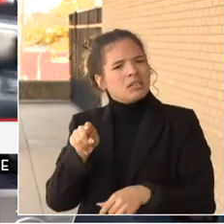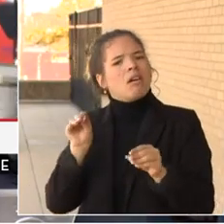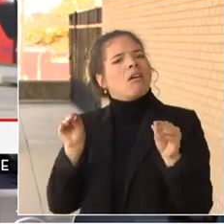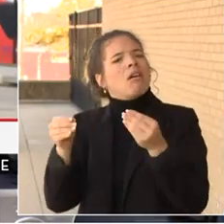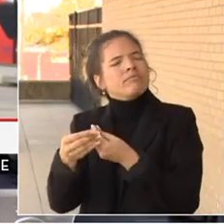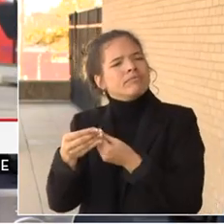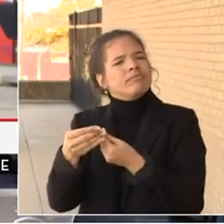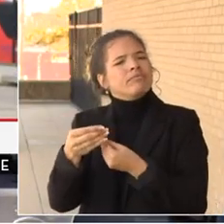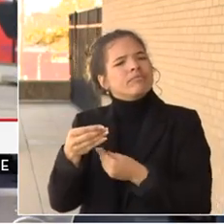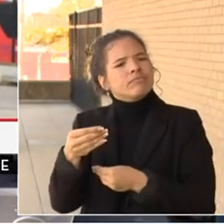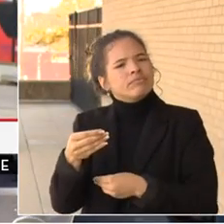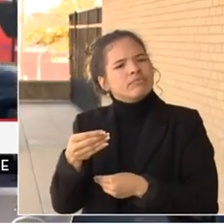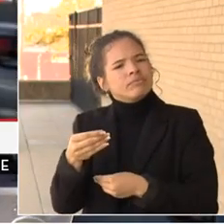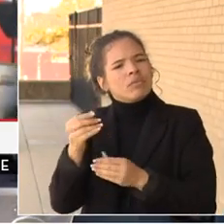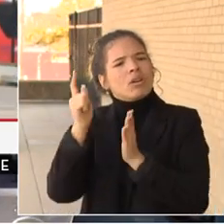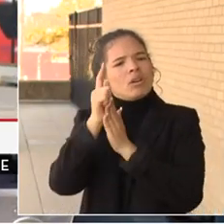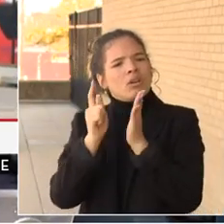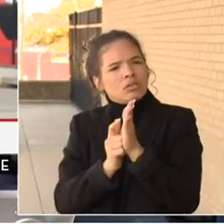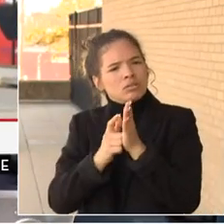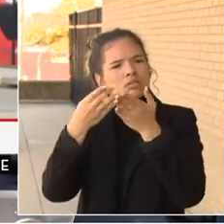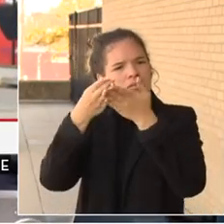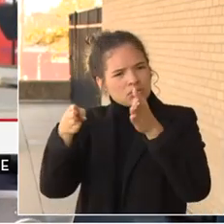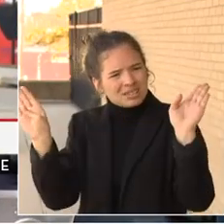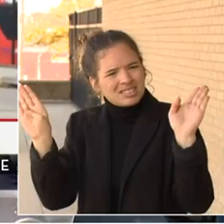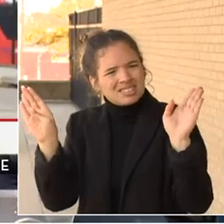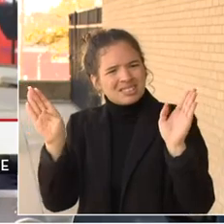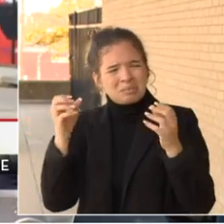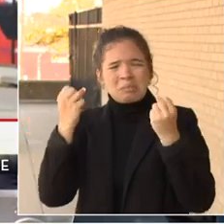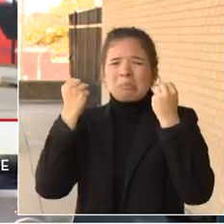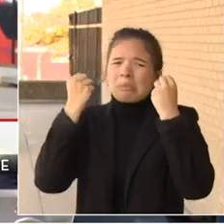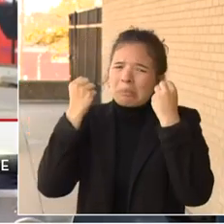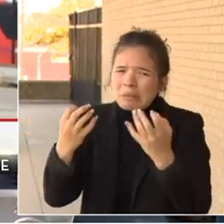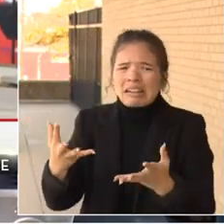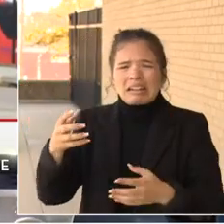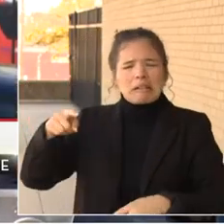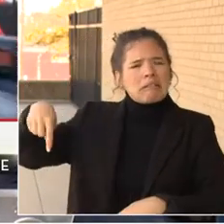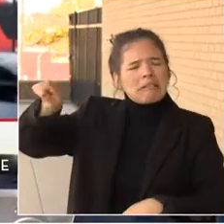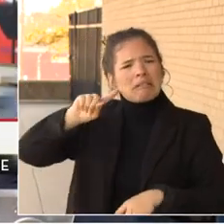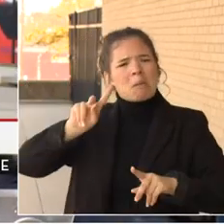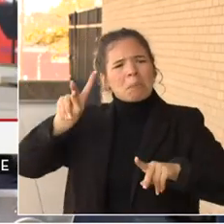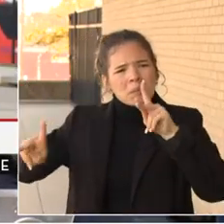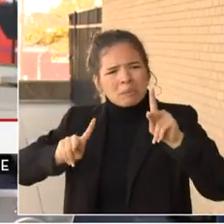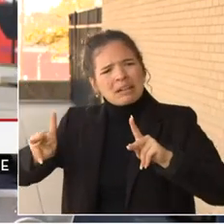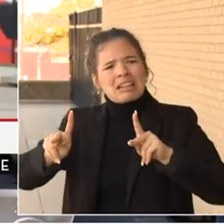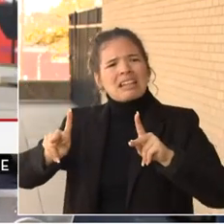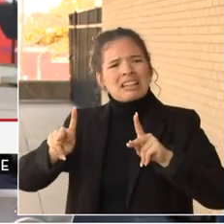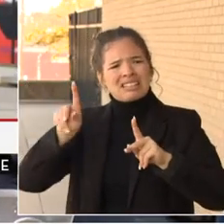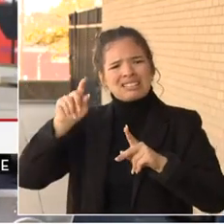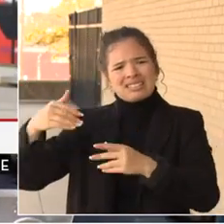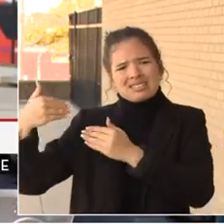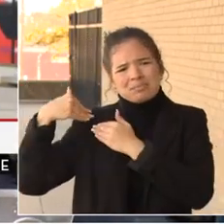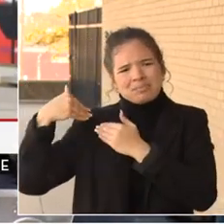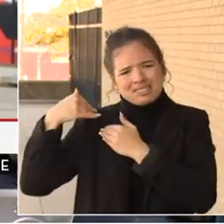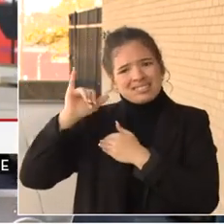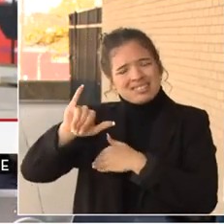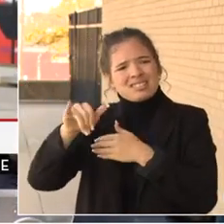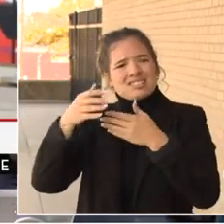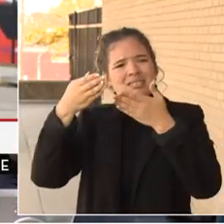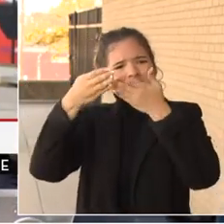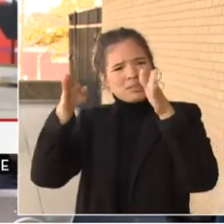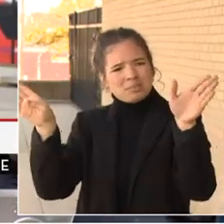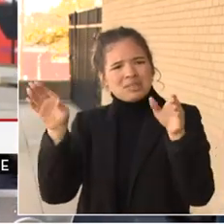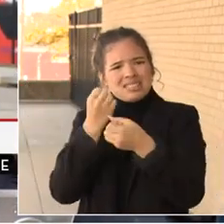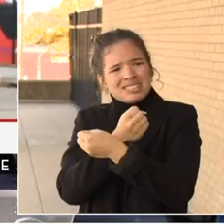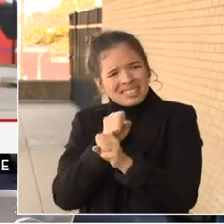partners who are charged with the duty of keeping our public safe. As much as I would like to get to 100%